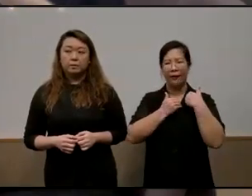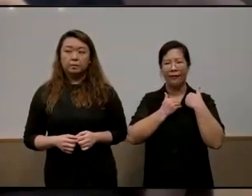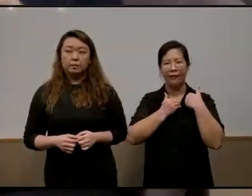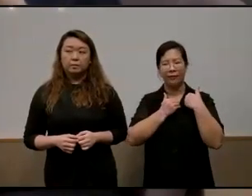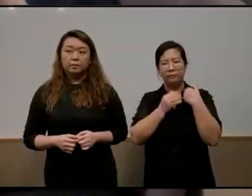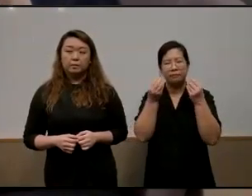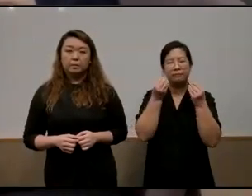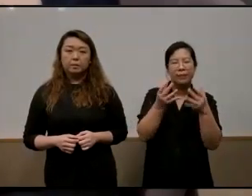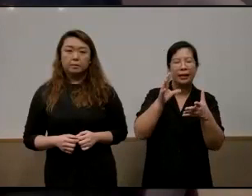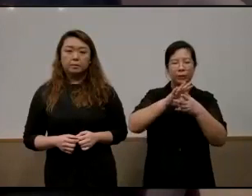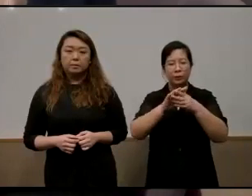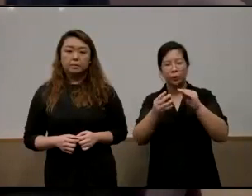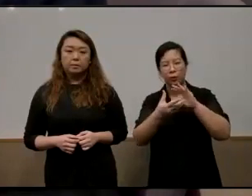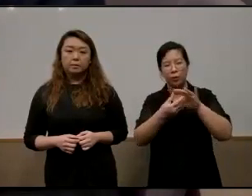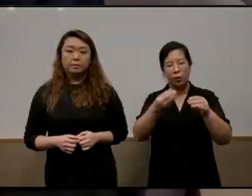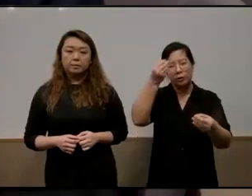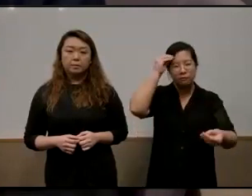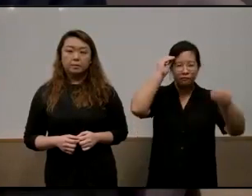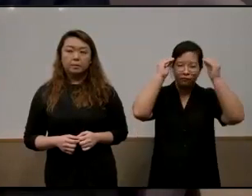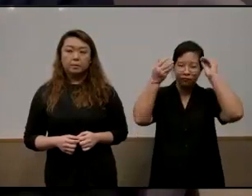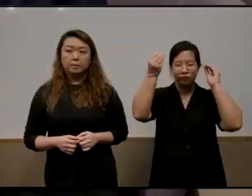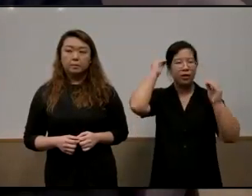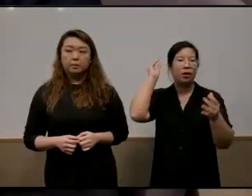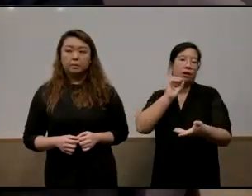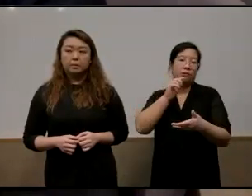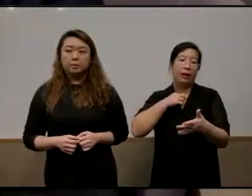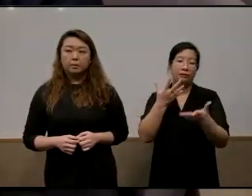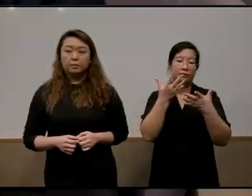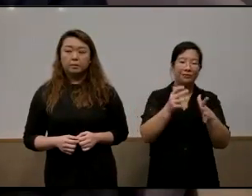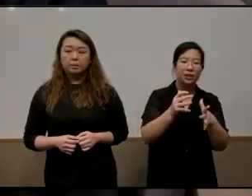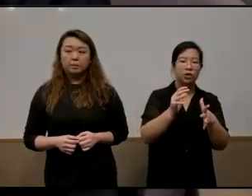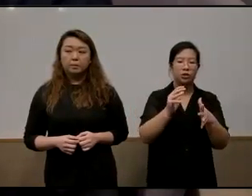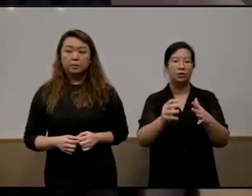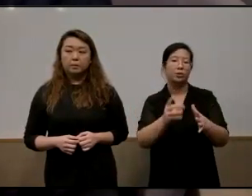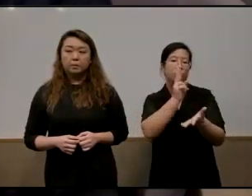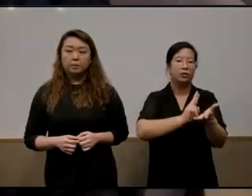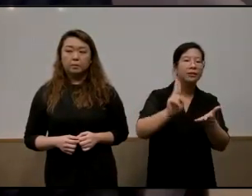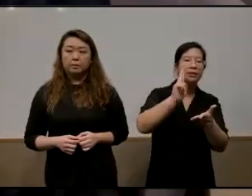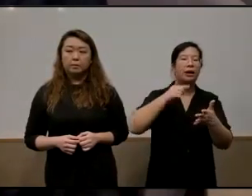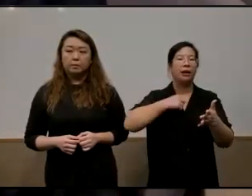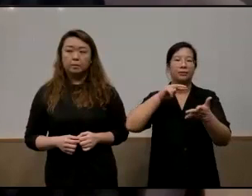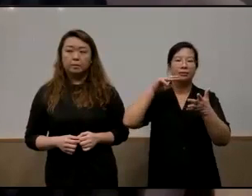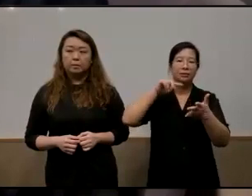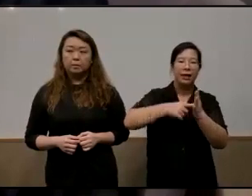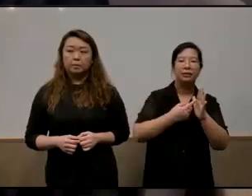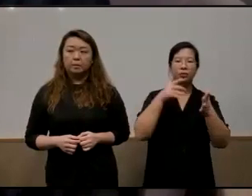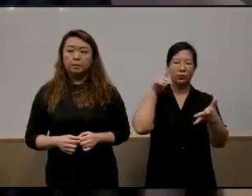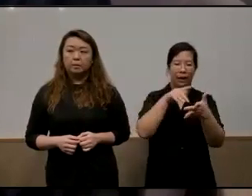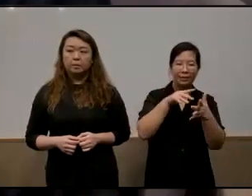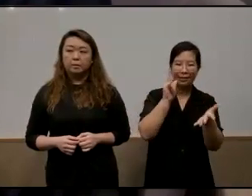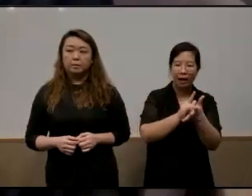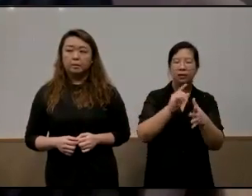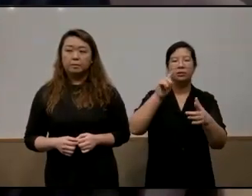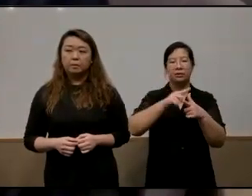narratives in my mind and then so i went on to do my undergraduate and then i started to study that through research then i went on to do a